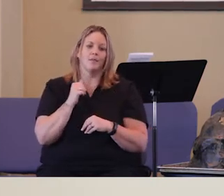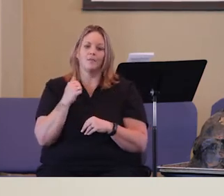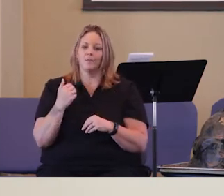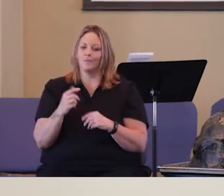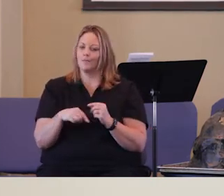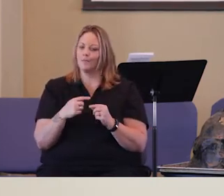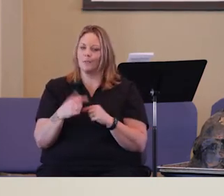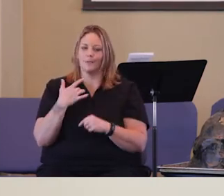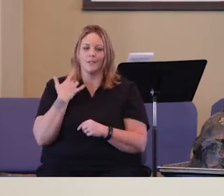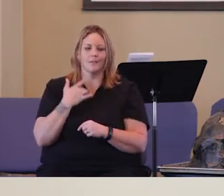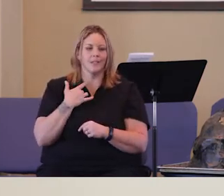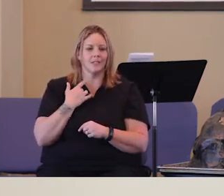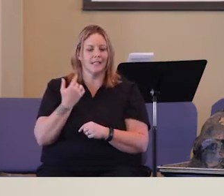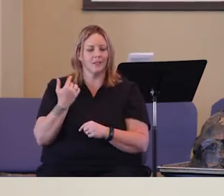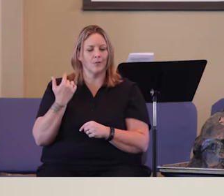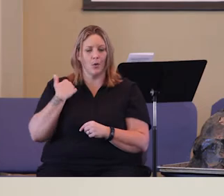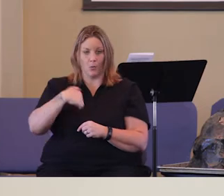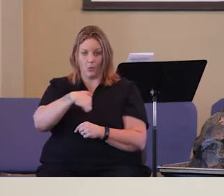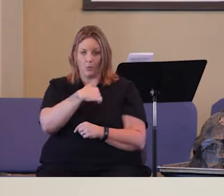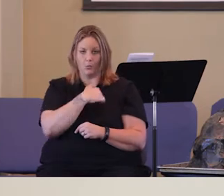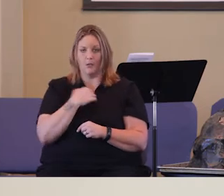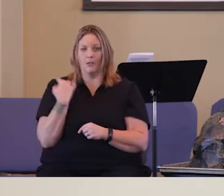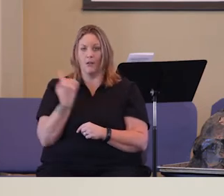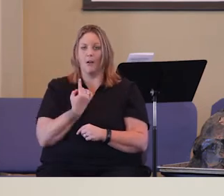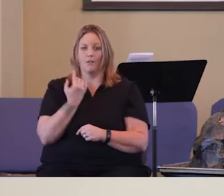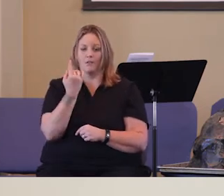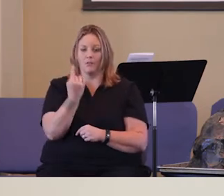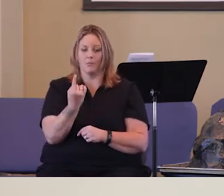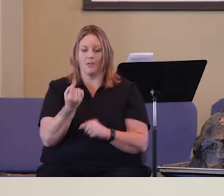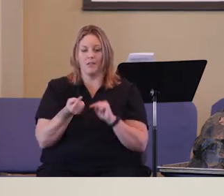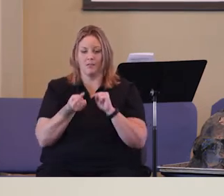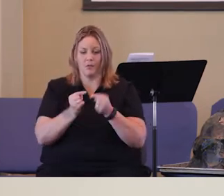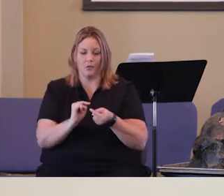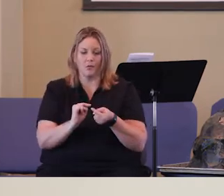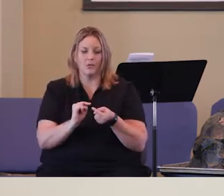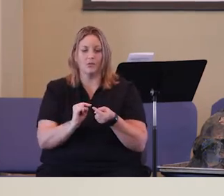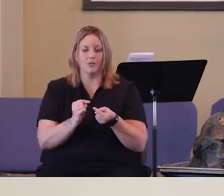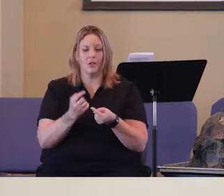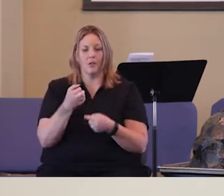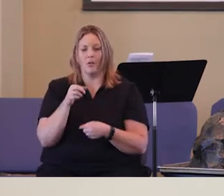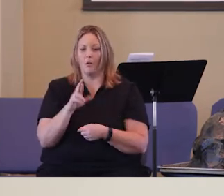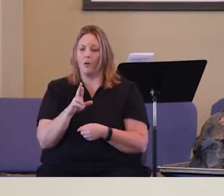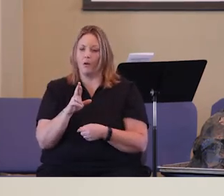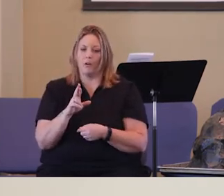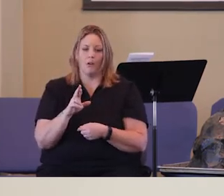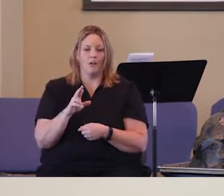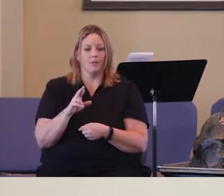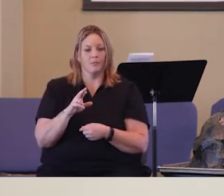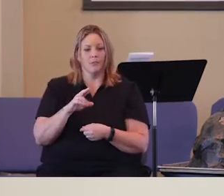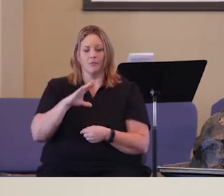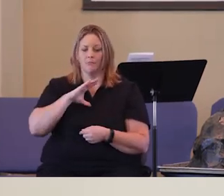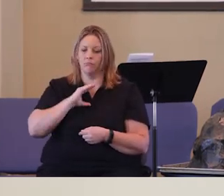When we feel like that we're always the one hurt, we're always the one that's